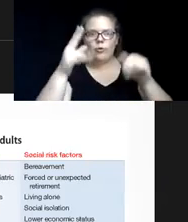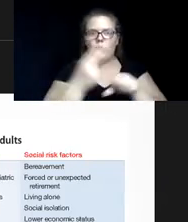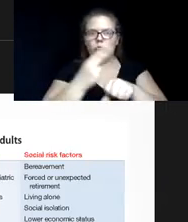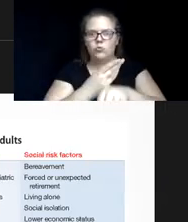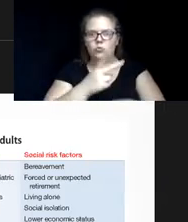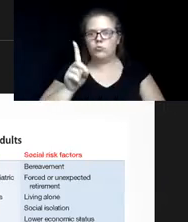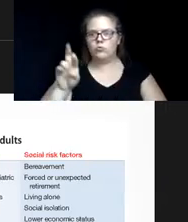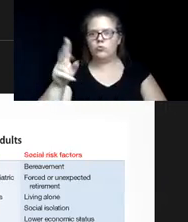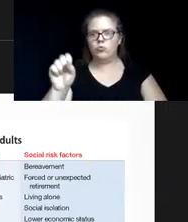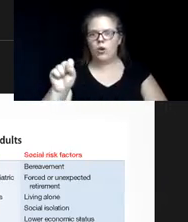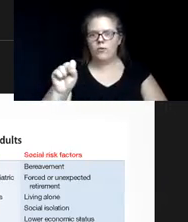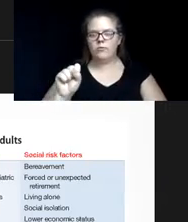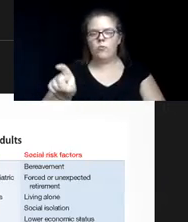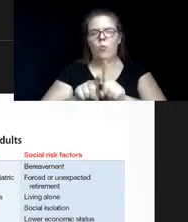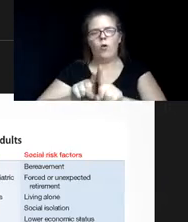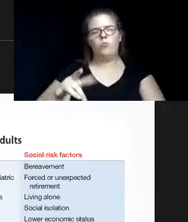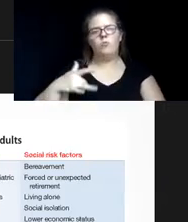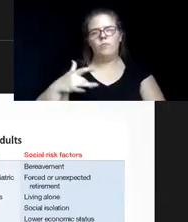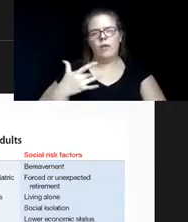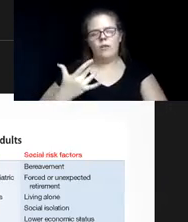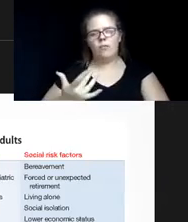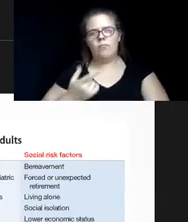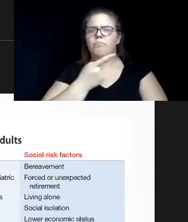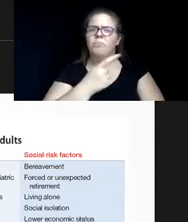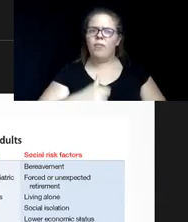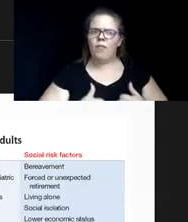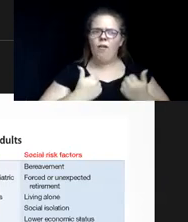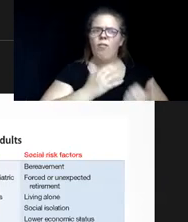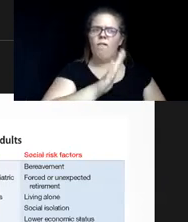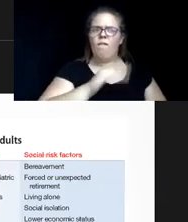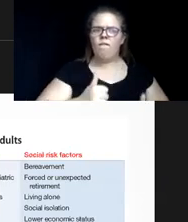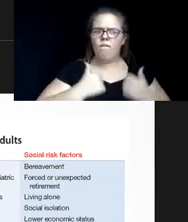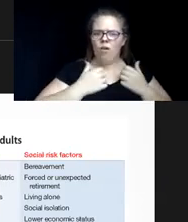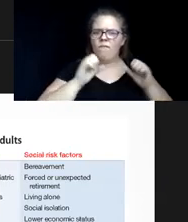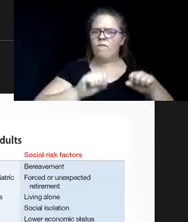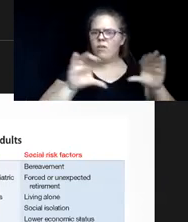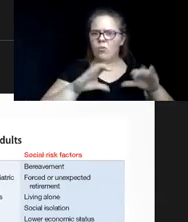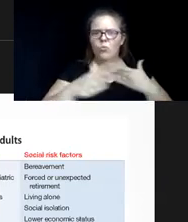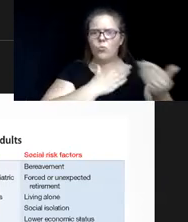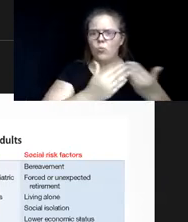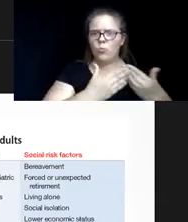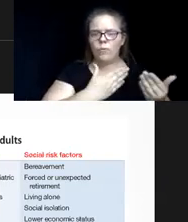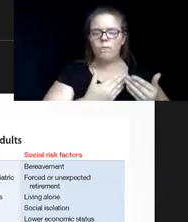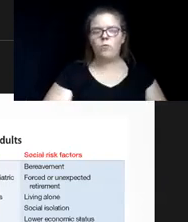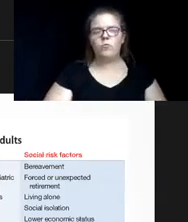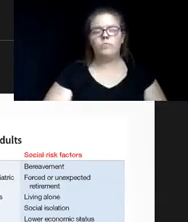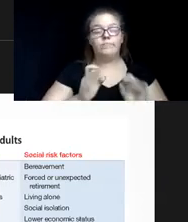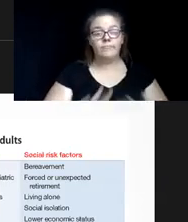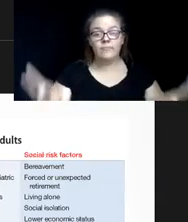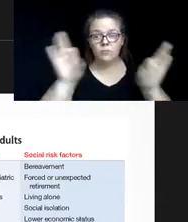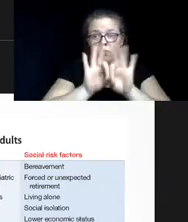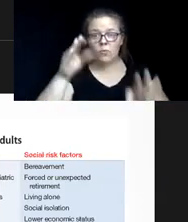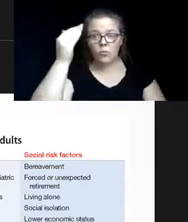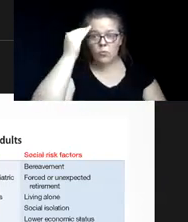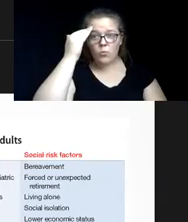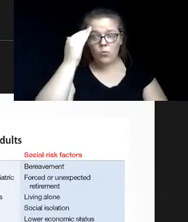we also feel that you know, they've lived their life, they should be able to do whatever they want. And it's important to note that